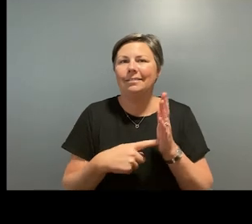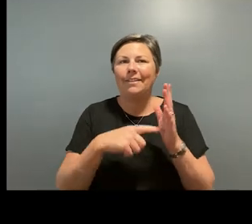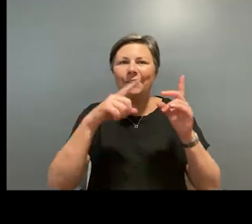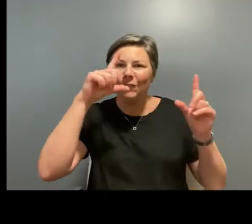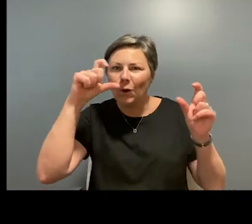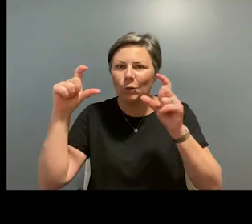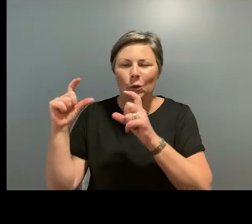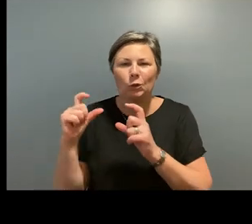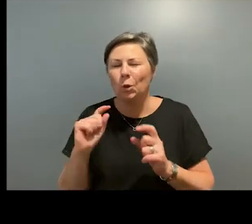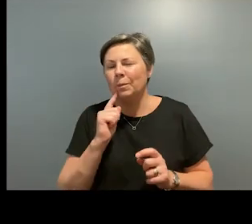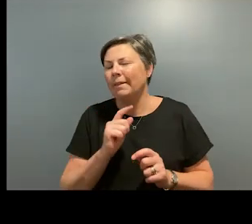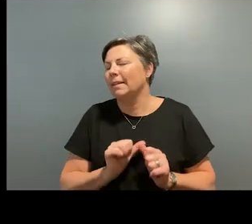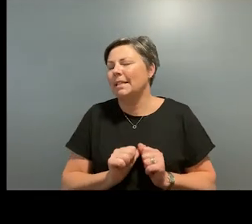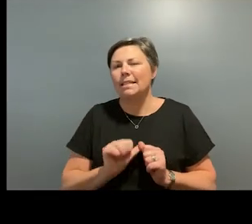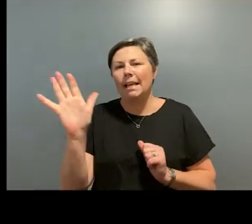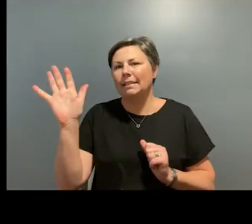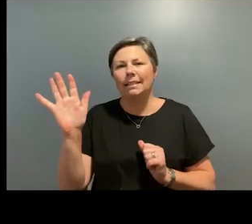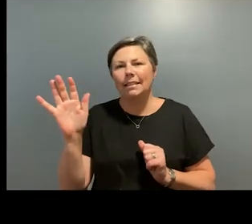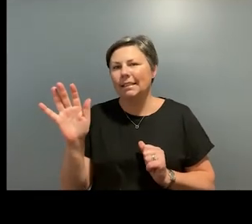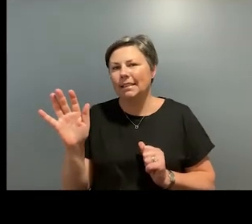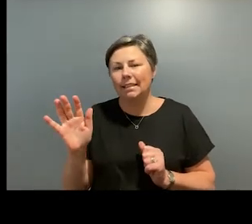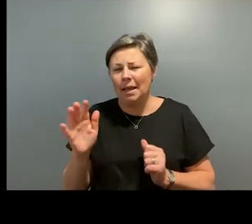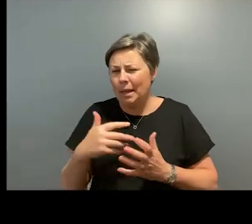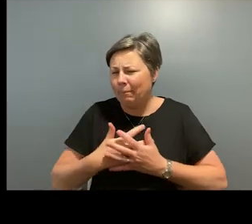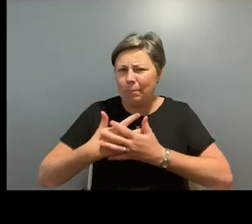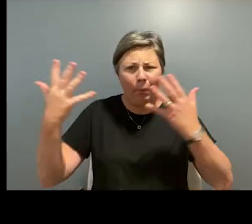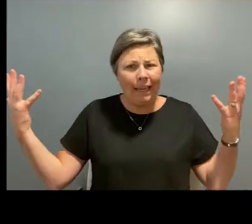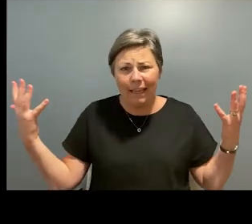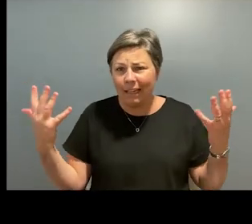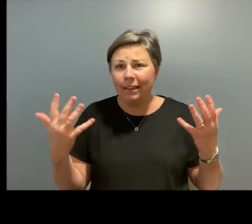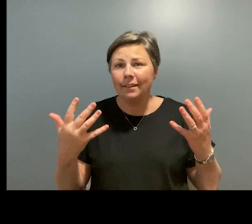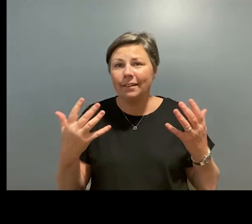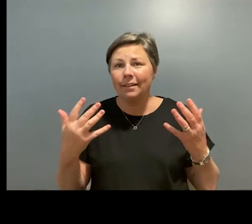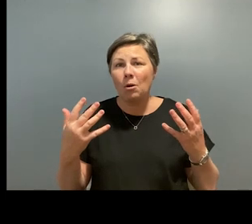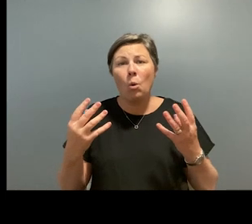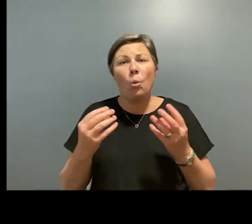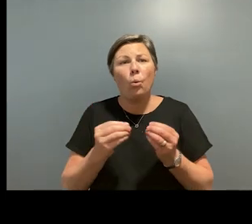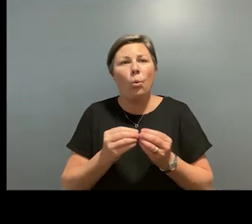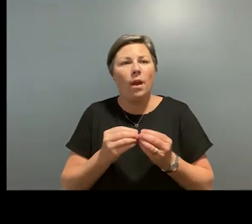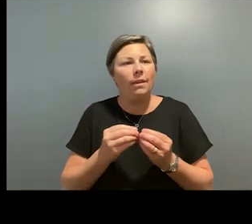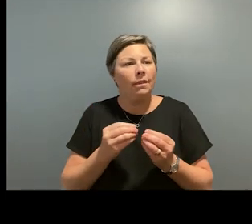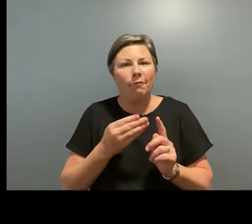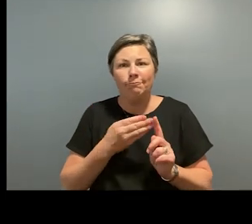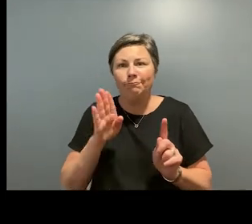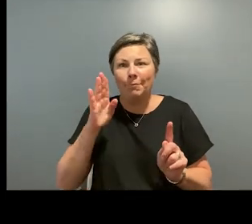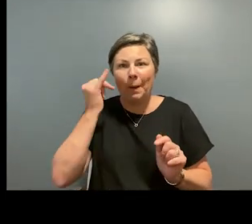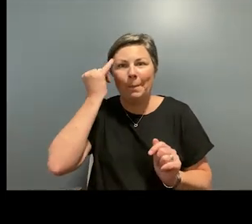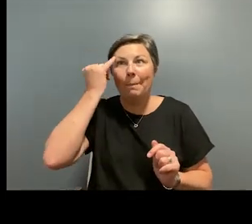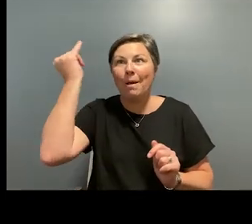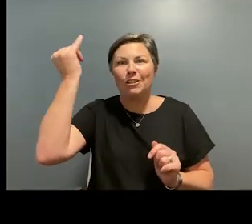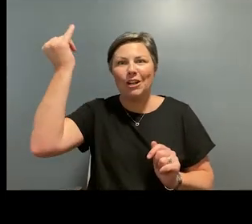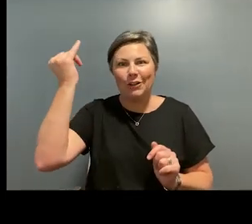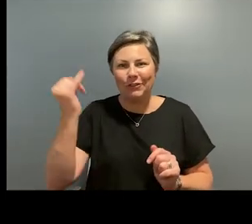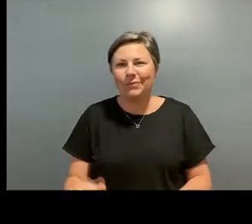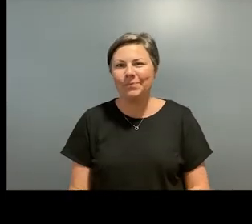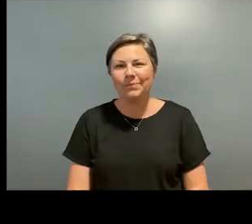that is spectacular, that has scale and has an amazing imagination in the way that it is